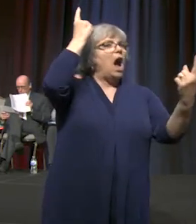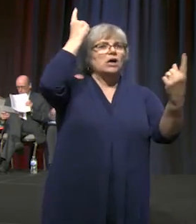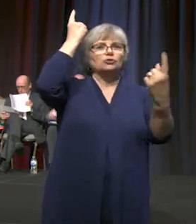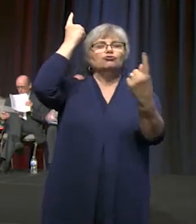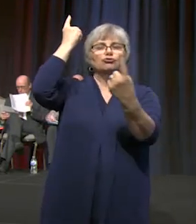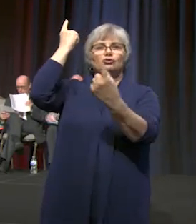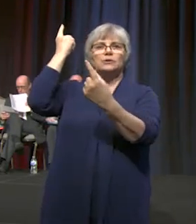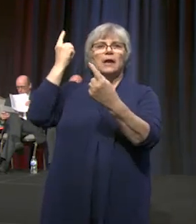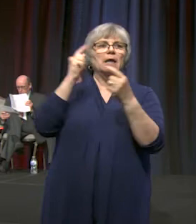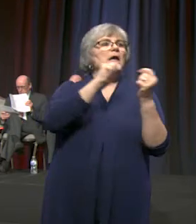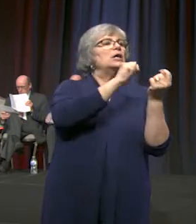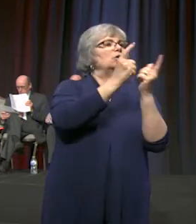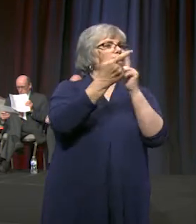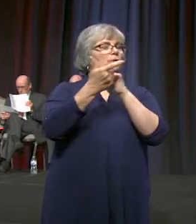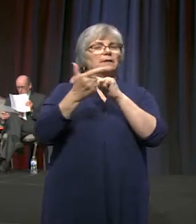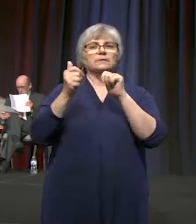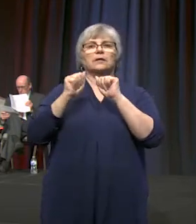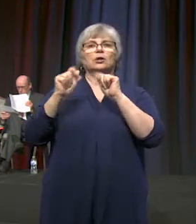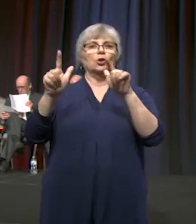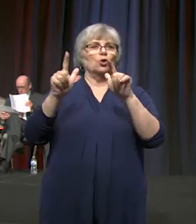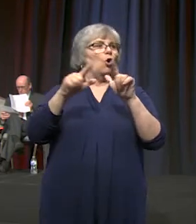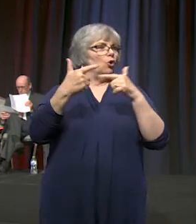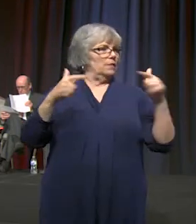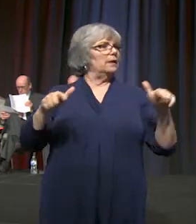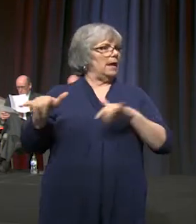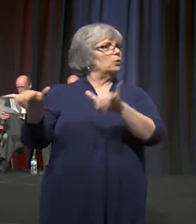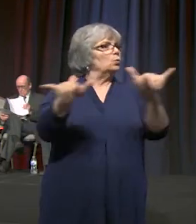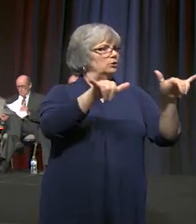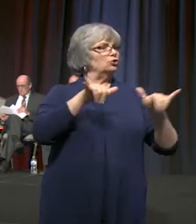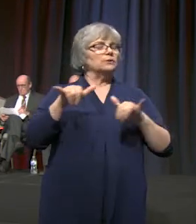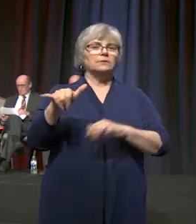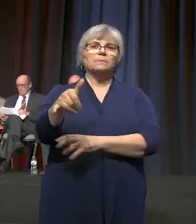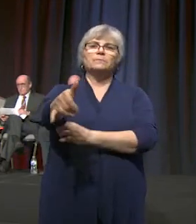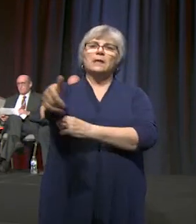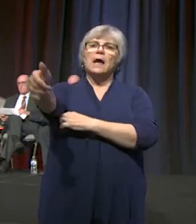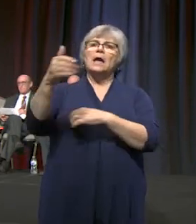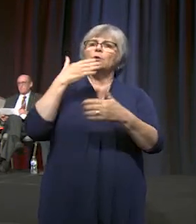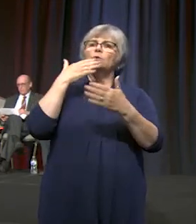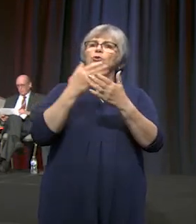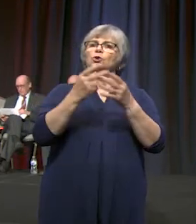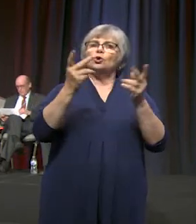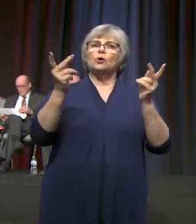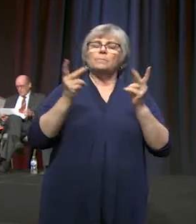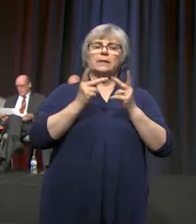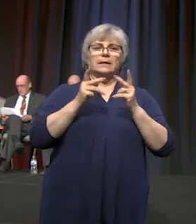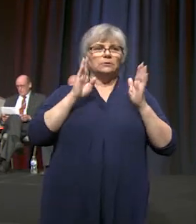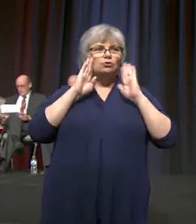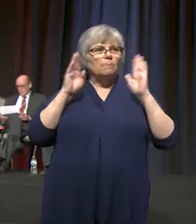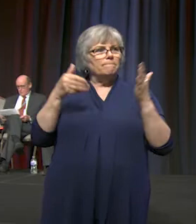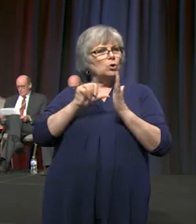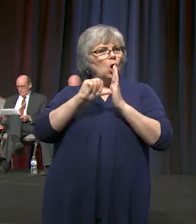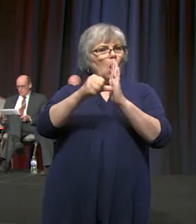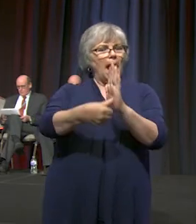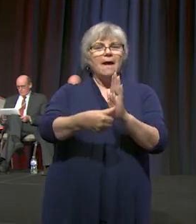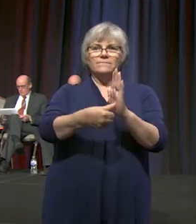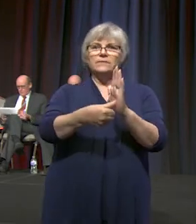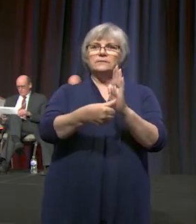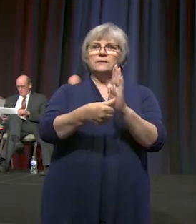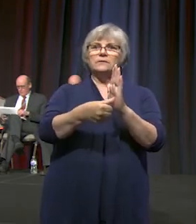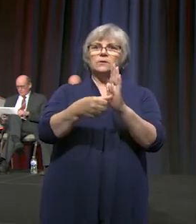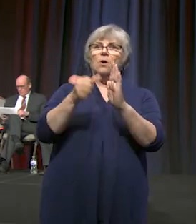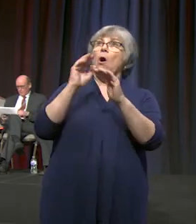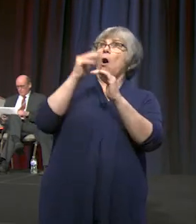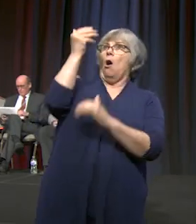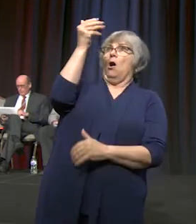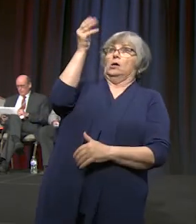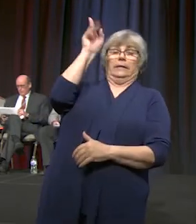the same in all the languages. And it was a good place to put our emphasis for General Conference on God, which is